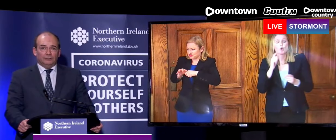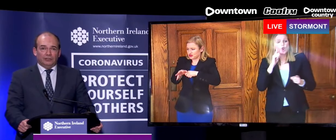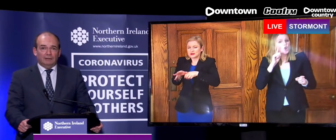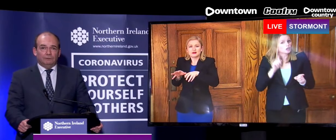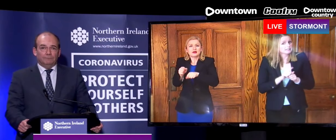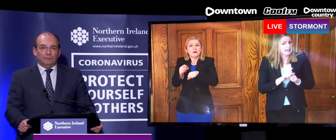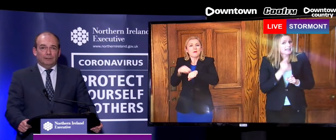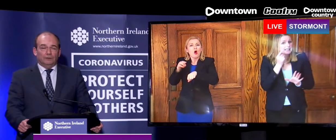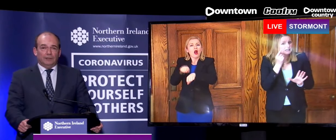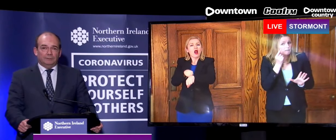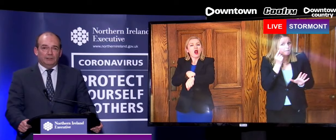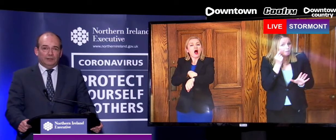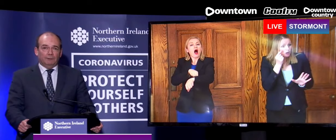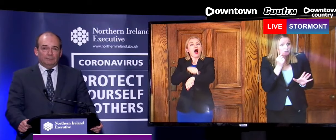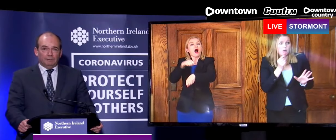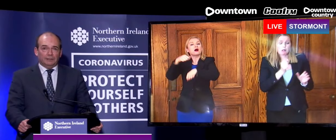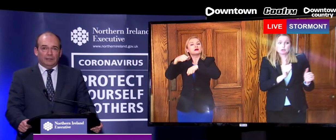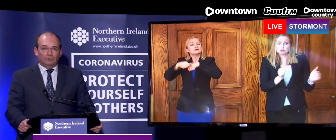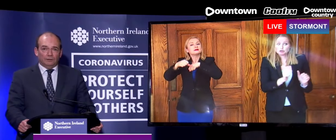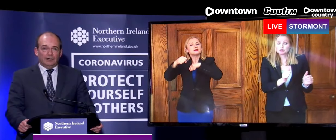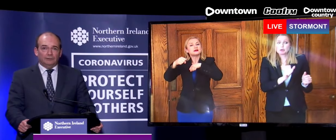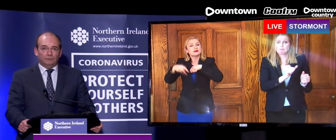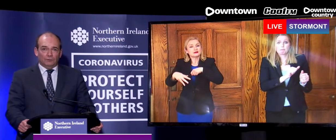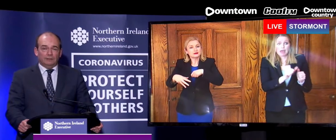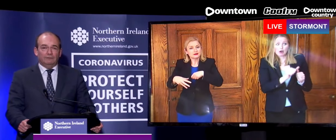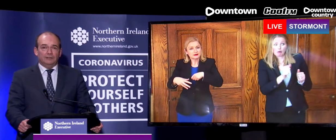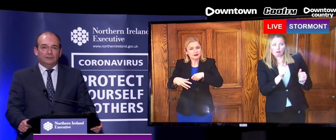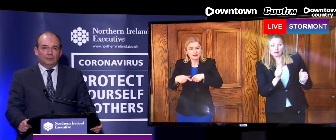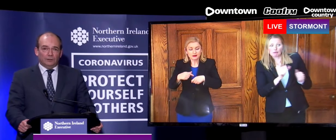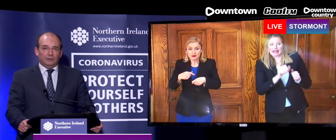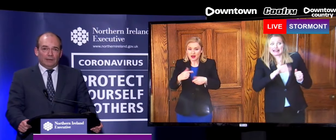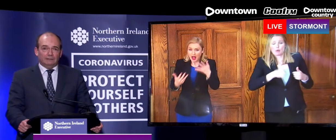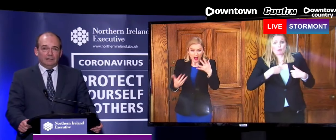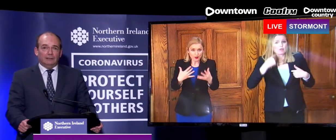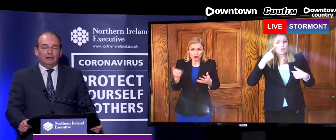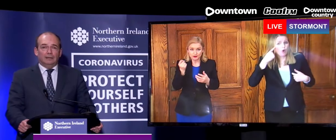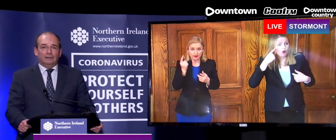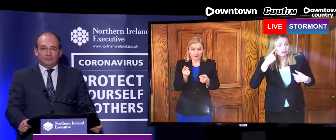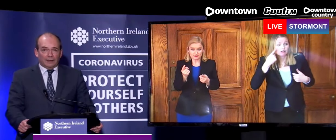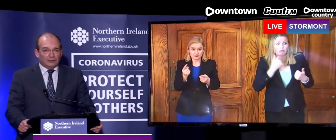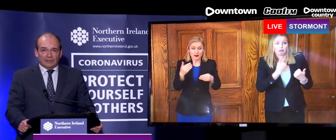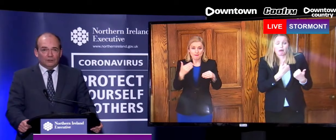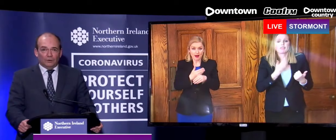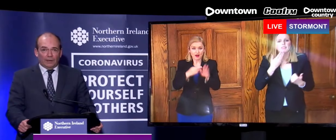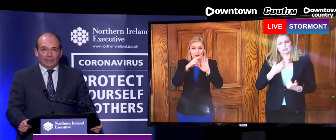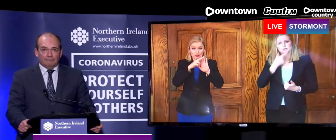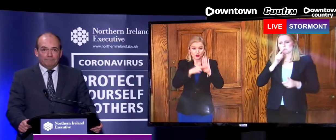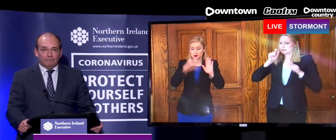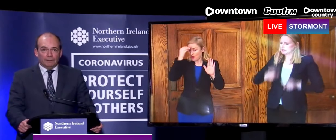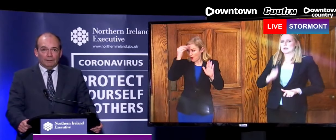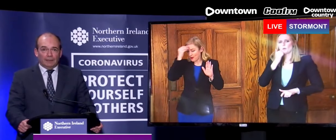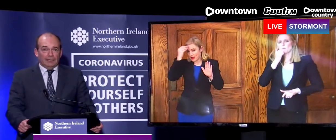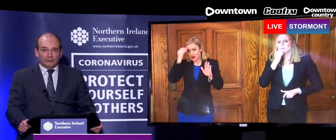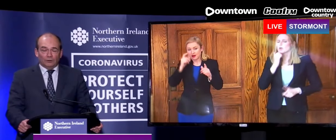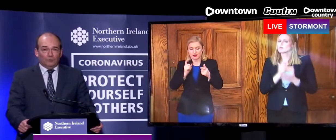that's been hard achieved. You know, that has been achieved by the public in Northern Ireland following the advice and doing the right thing. This virus hasn't gone away.